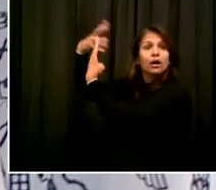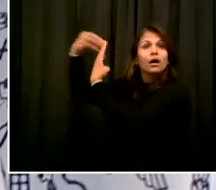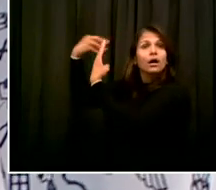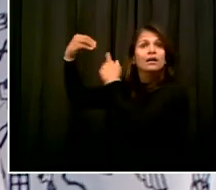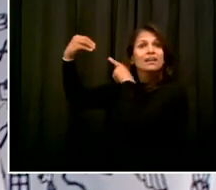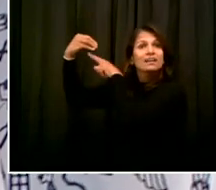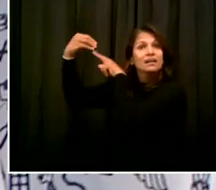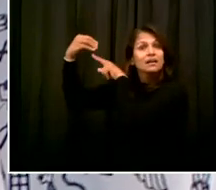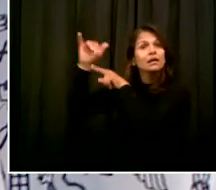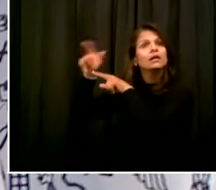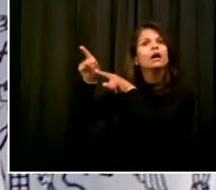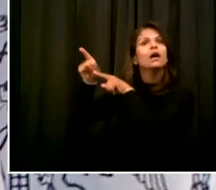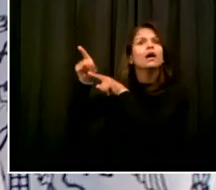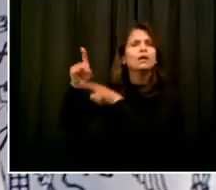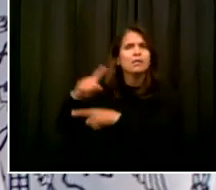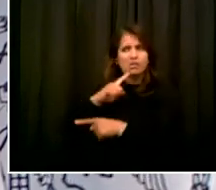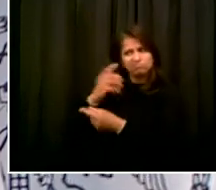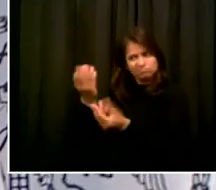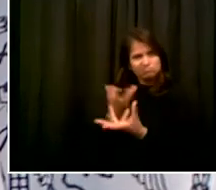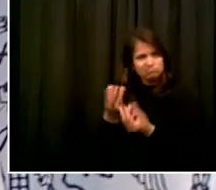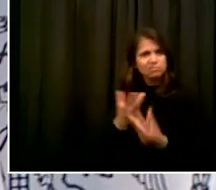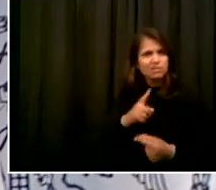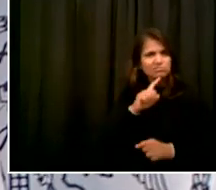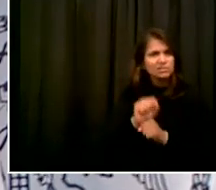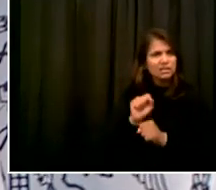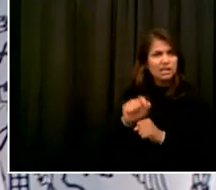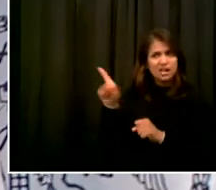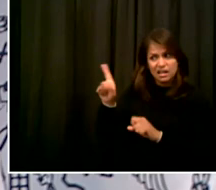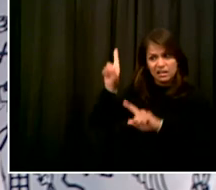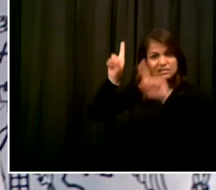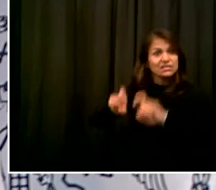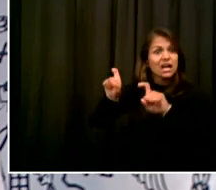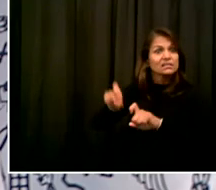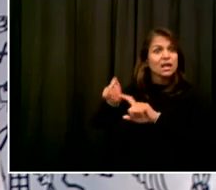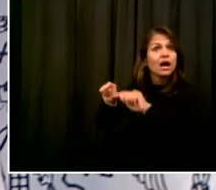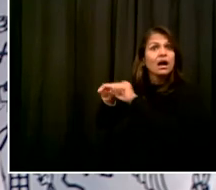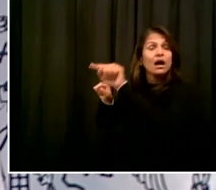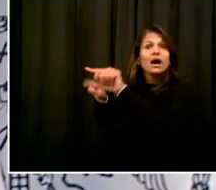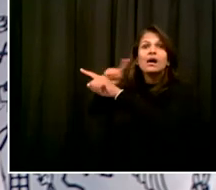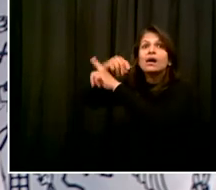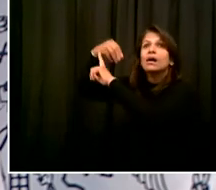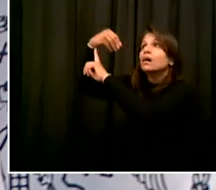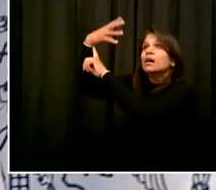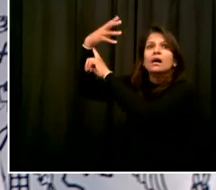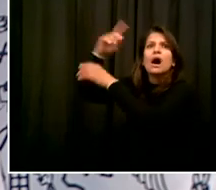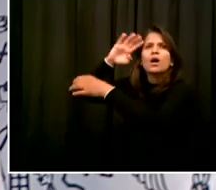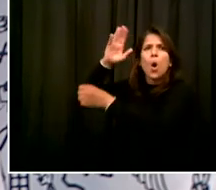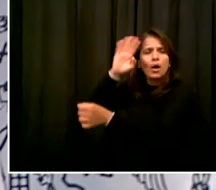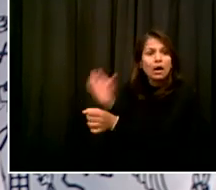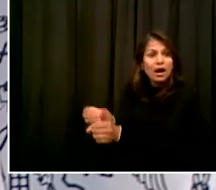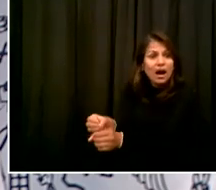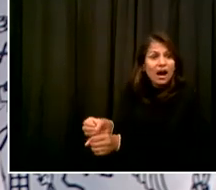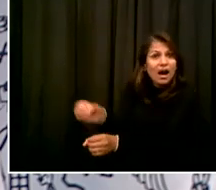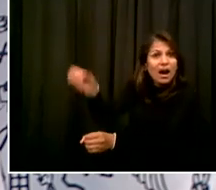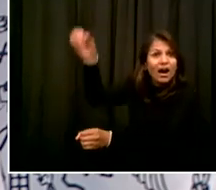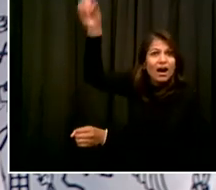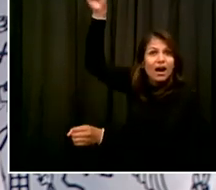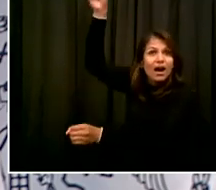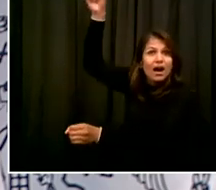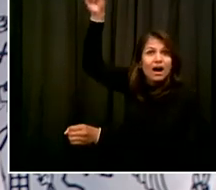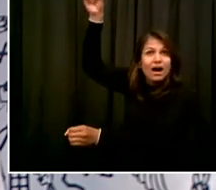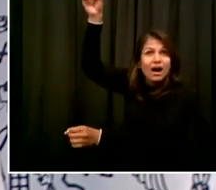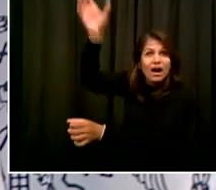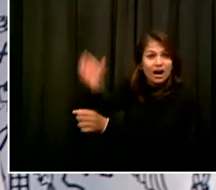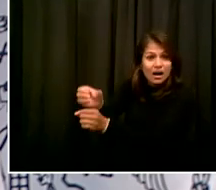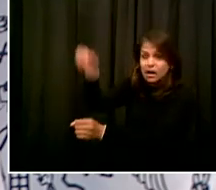test to test for ventilation. I guess you could see if there's air blowing. But I just wanted to see if that's correct. And if it isn't, could you